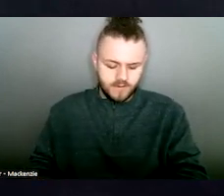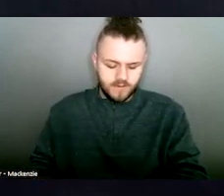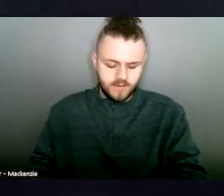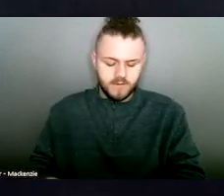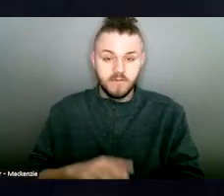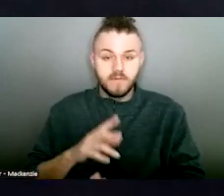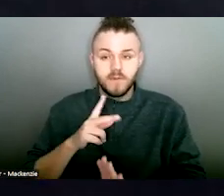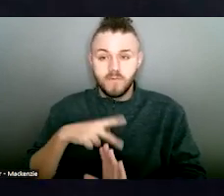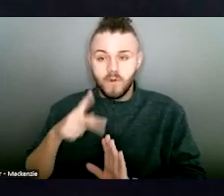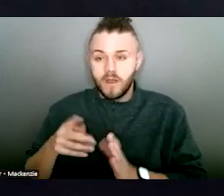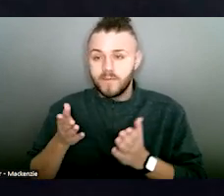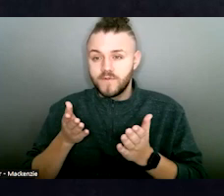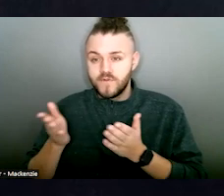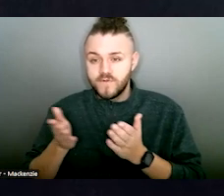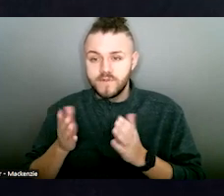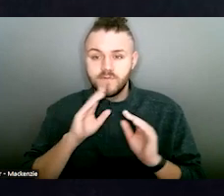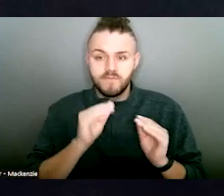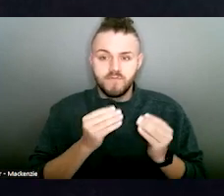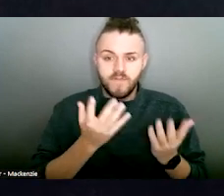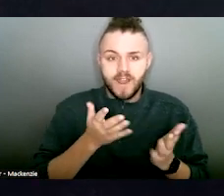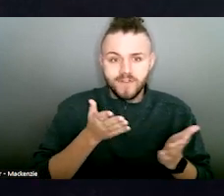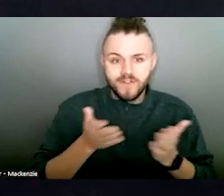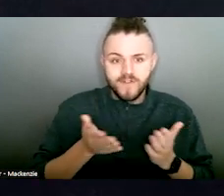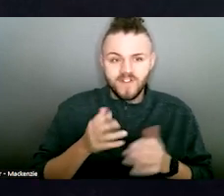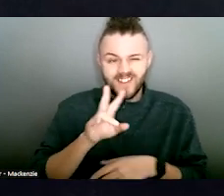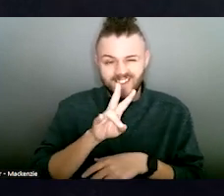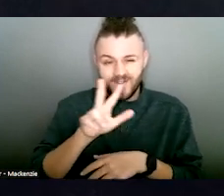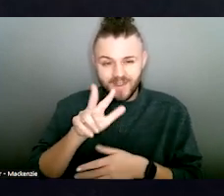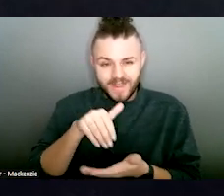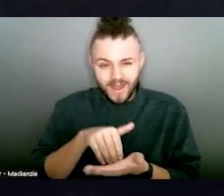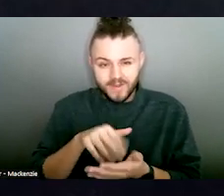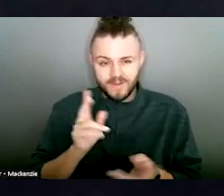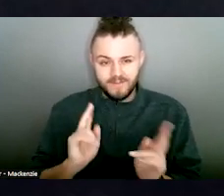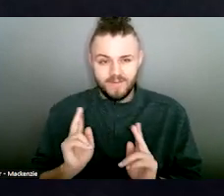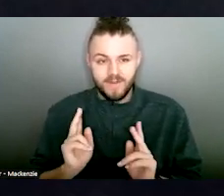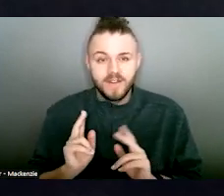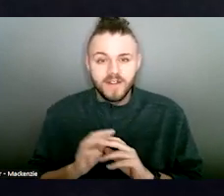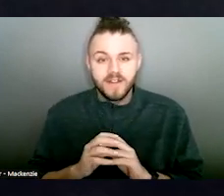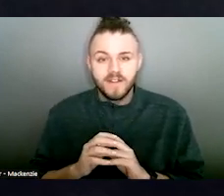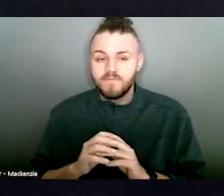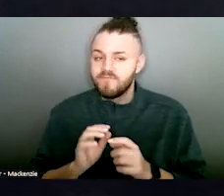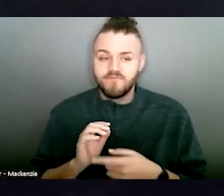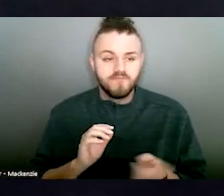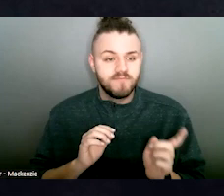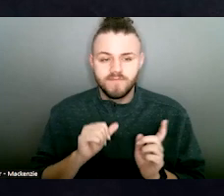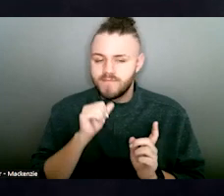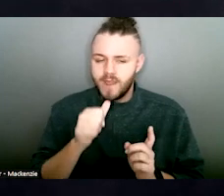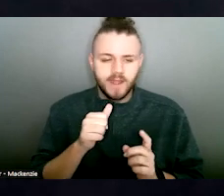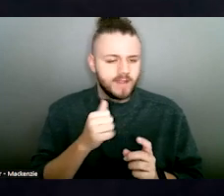services provided services to 73,000 people. They didn't spend the night in shelter,